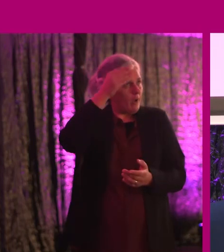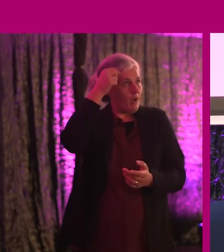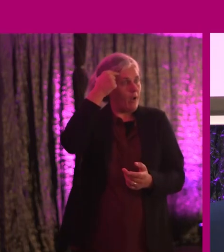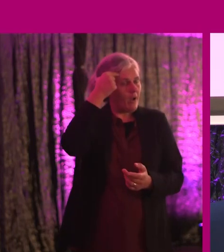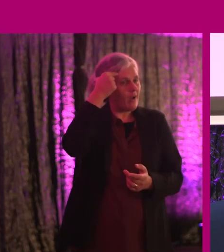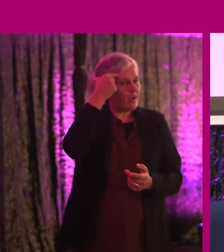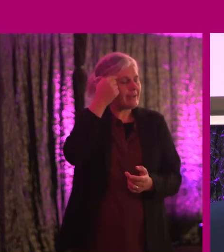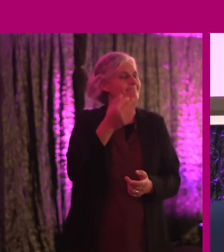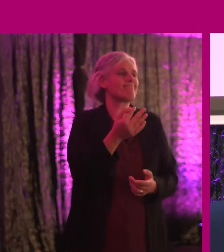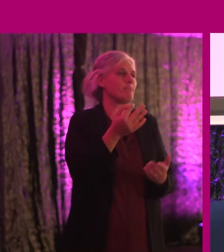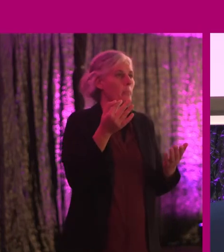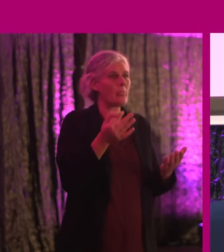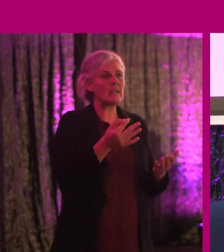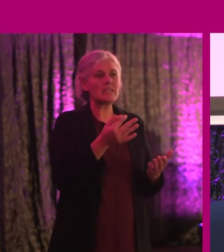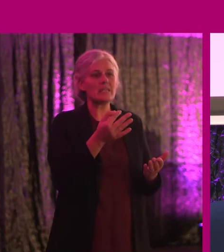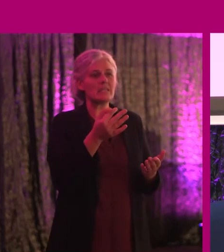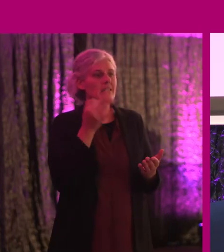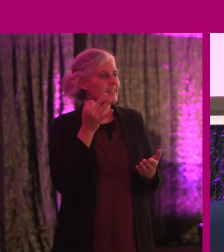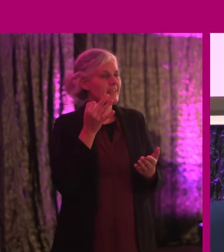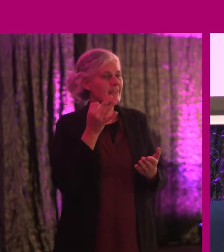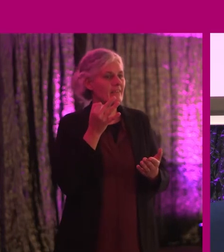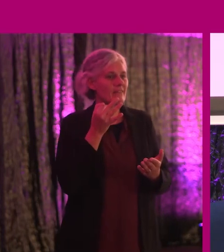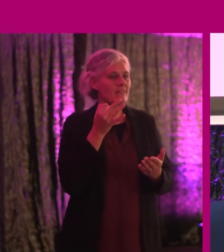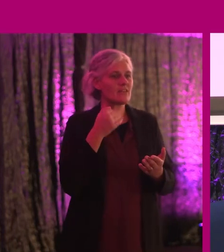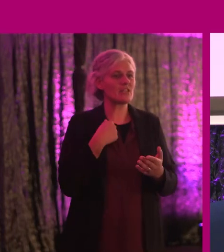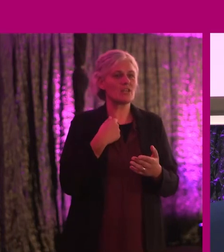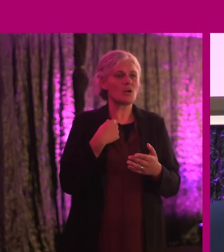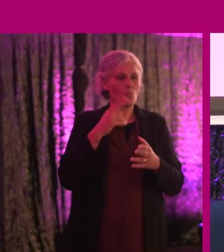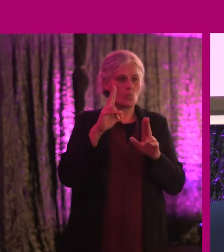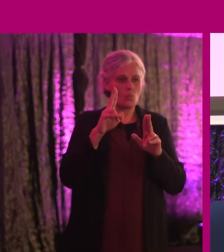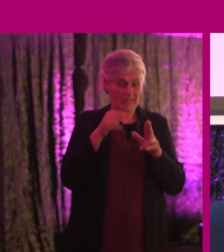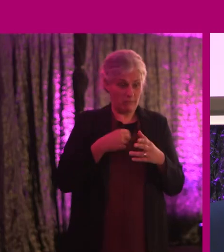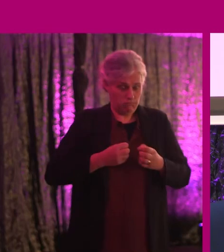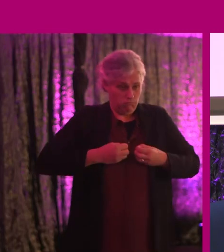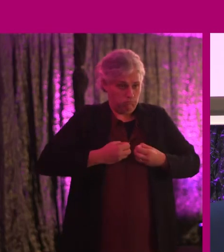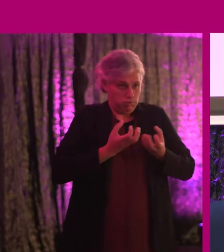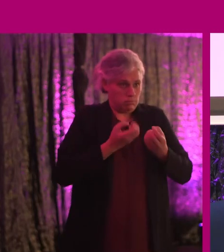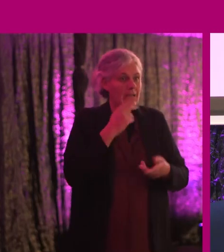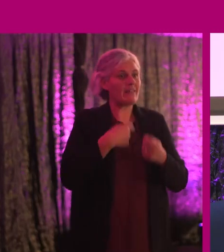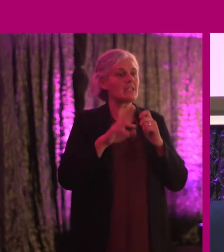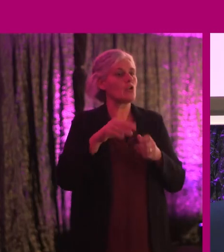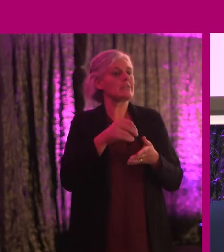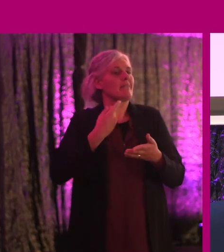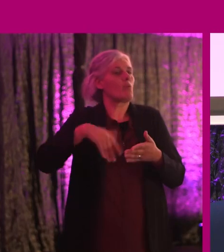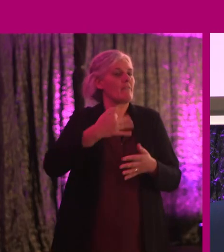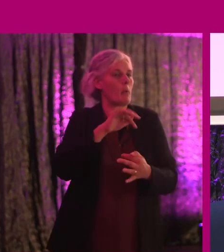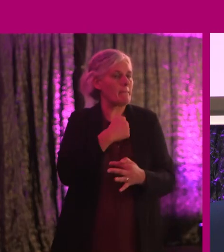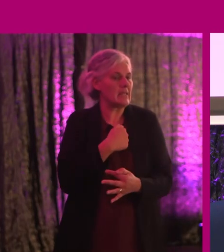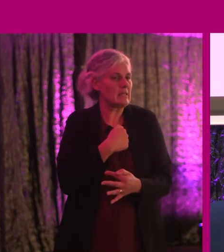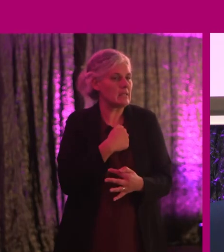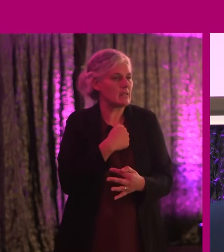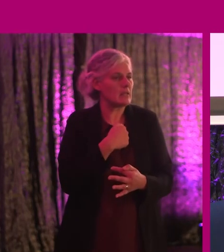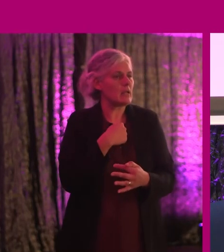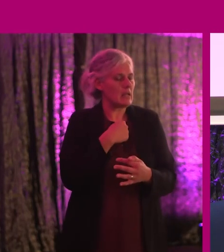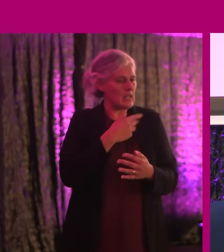we don't, if we, if we own our story, we don't take away from somebody else's. And I think that's what we're having. There's a point of where we